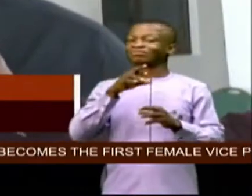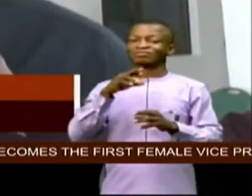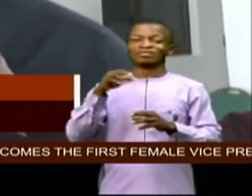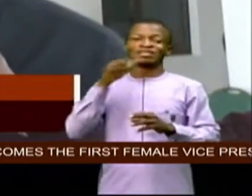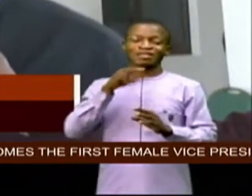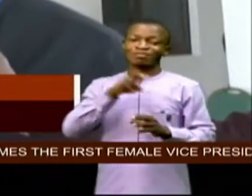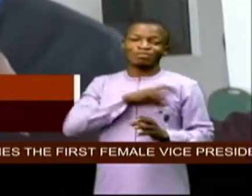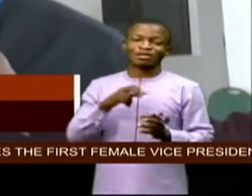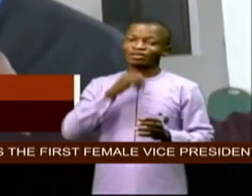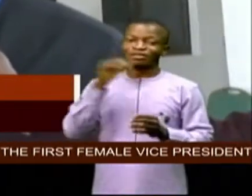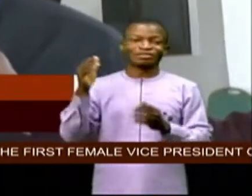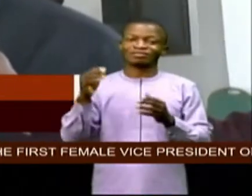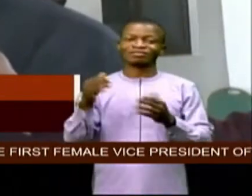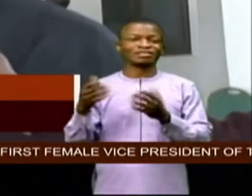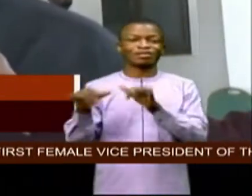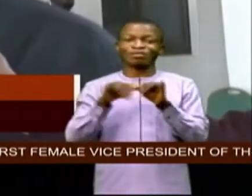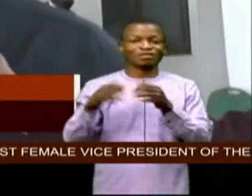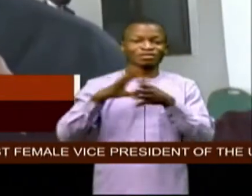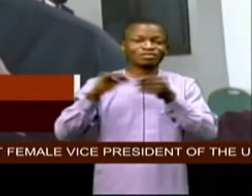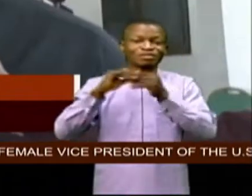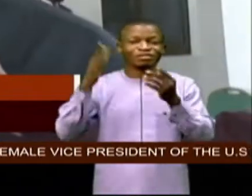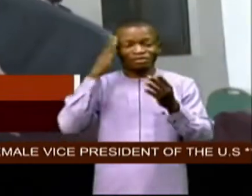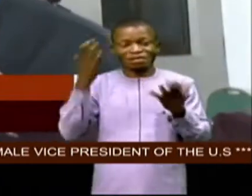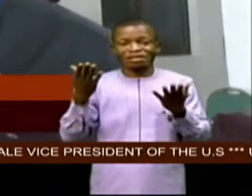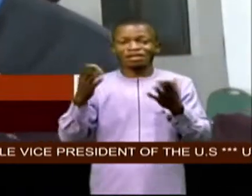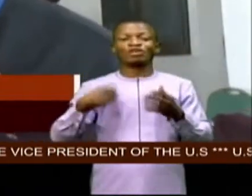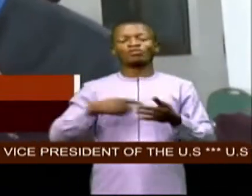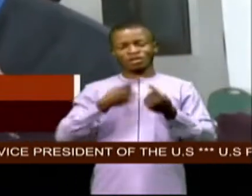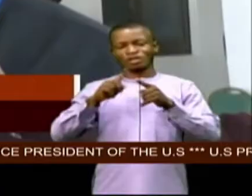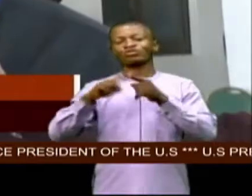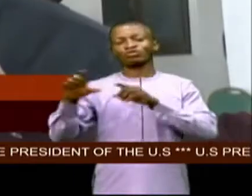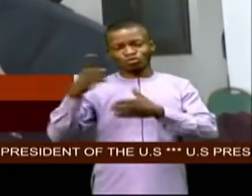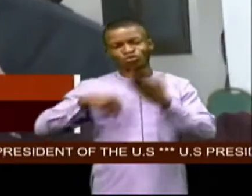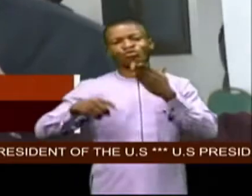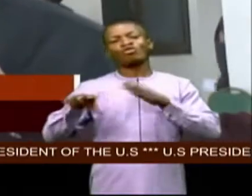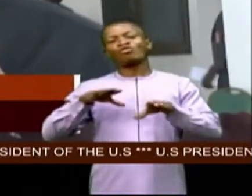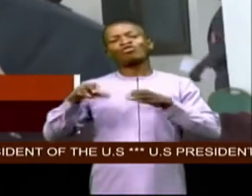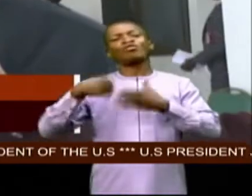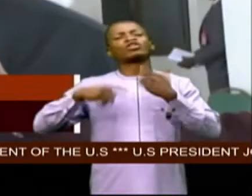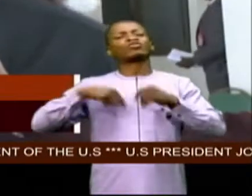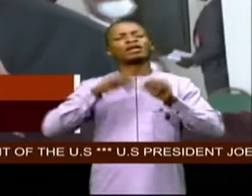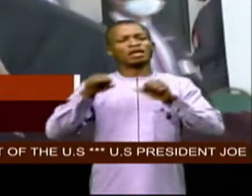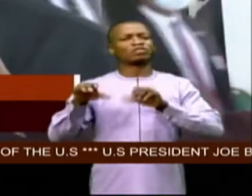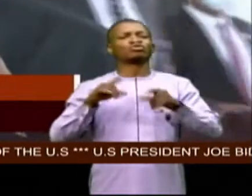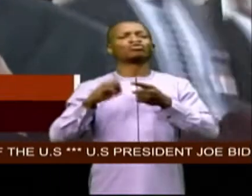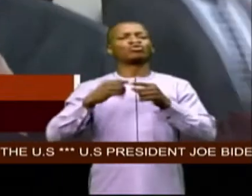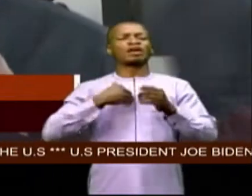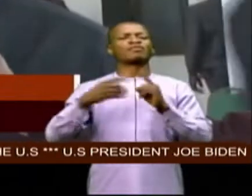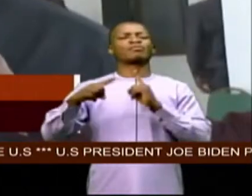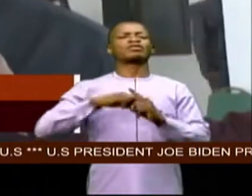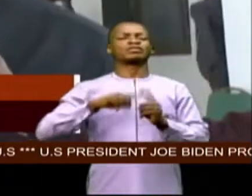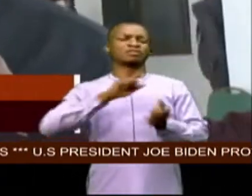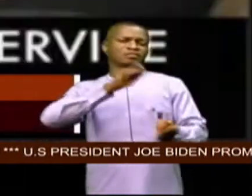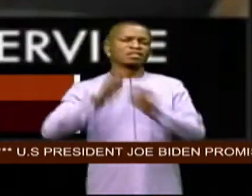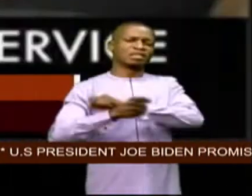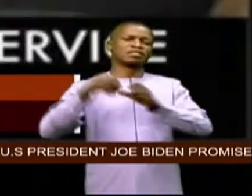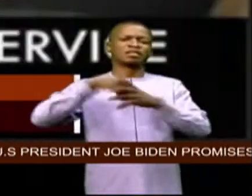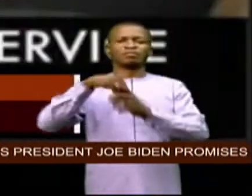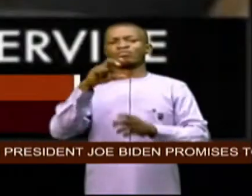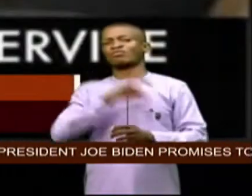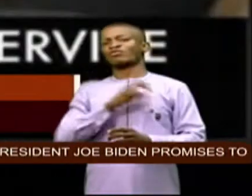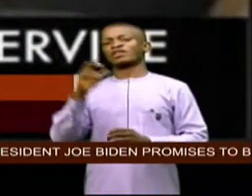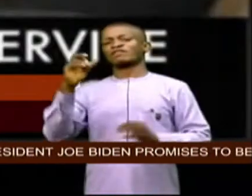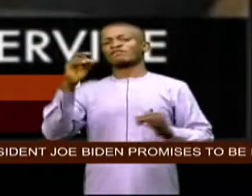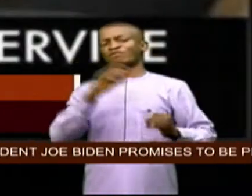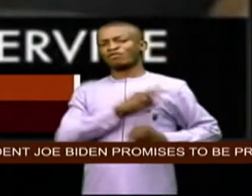it's a familiar story we'll try and do what we can do to have positive changes in the police force the police